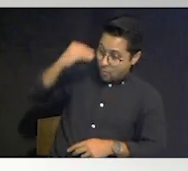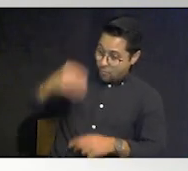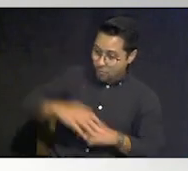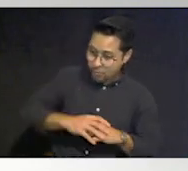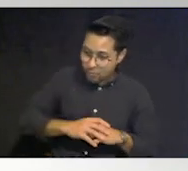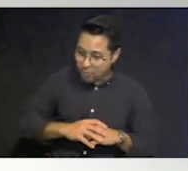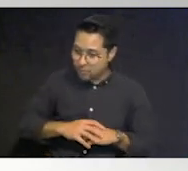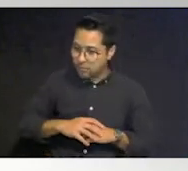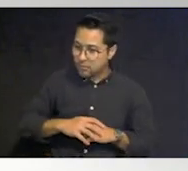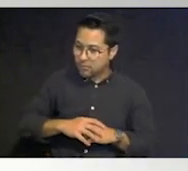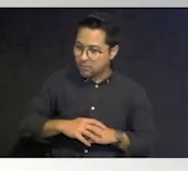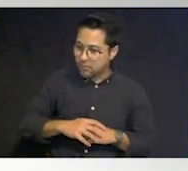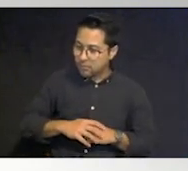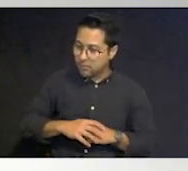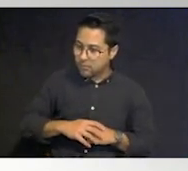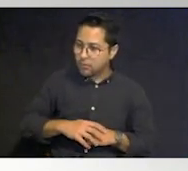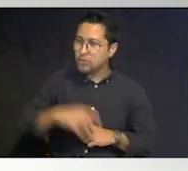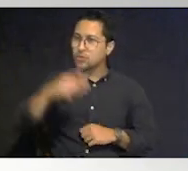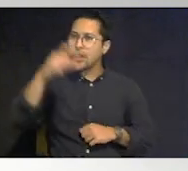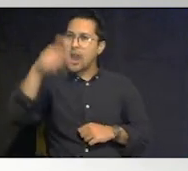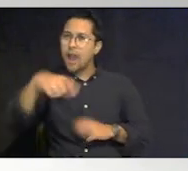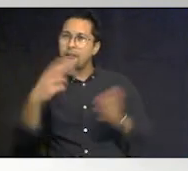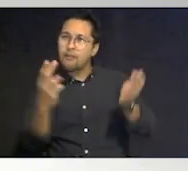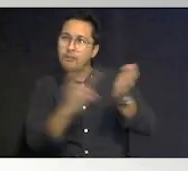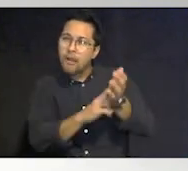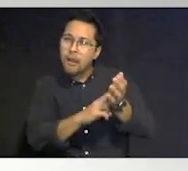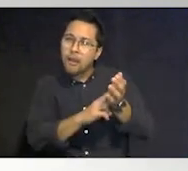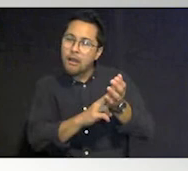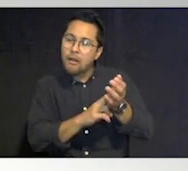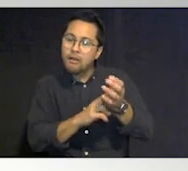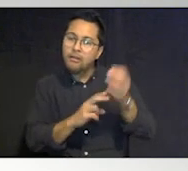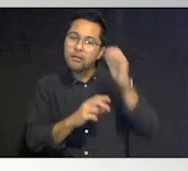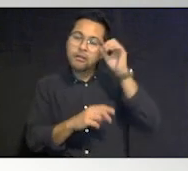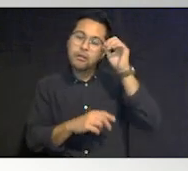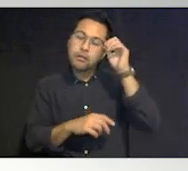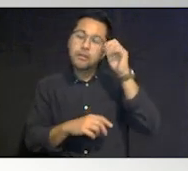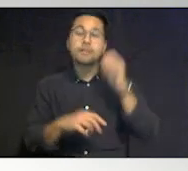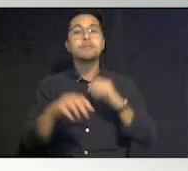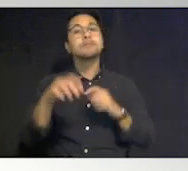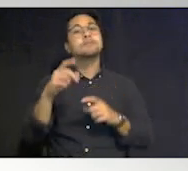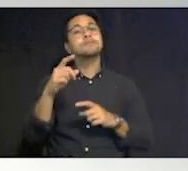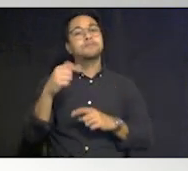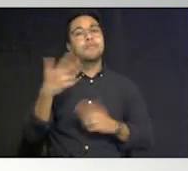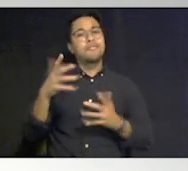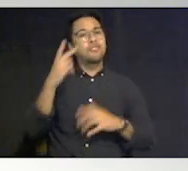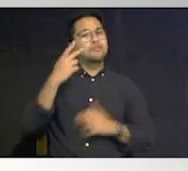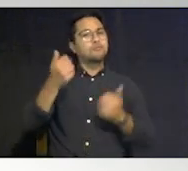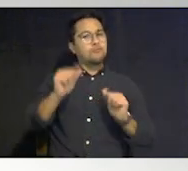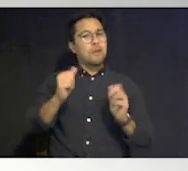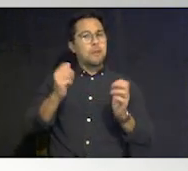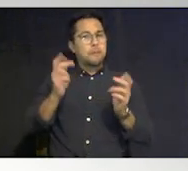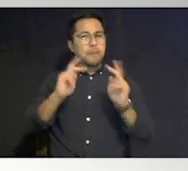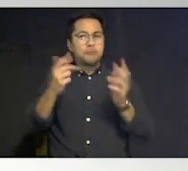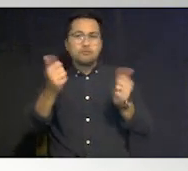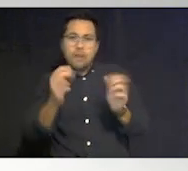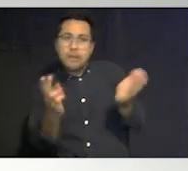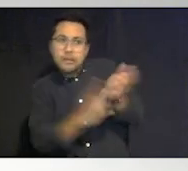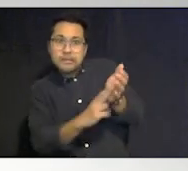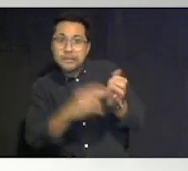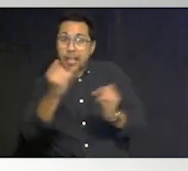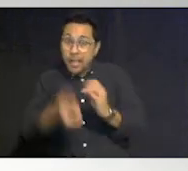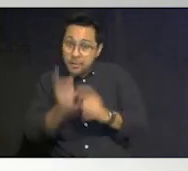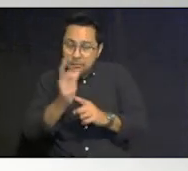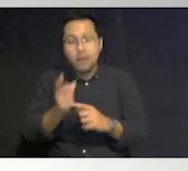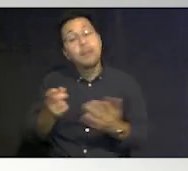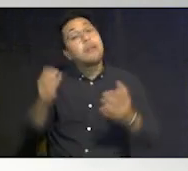right yeah i mean i've seen people try to register last minute and it can be done